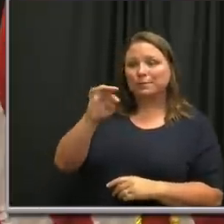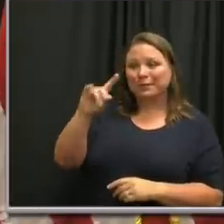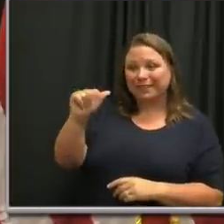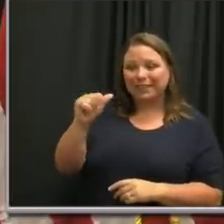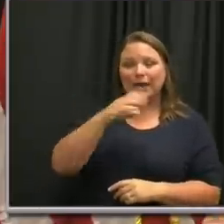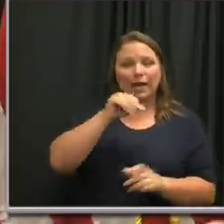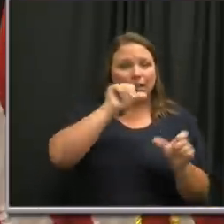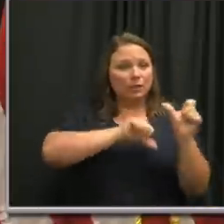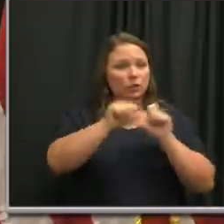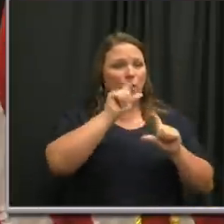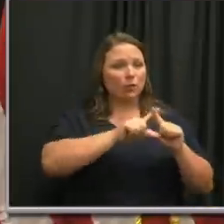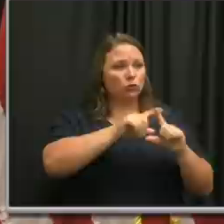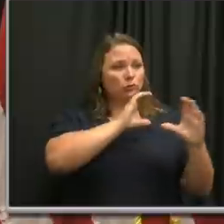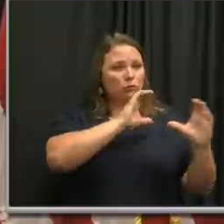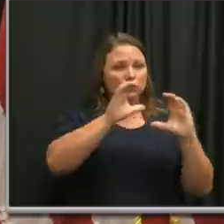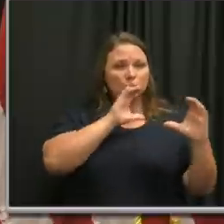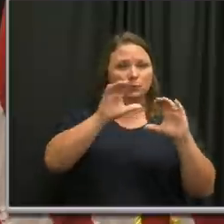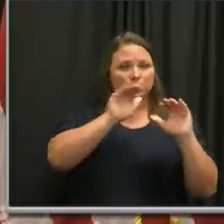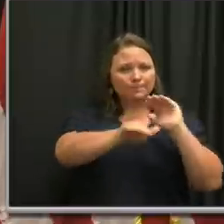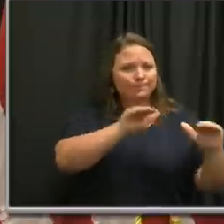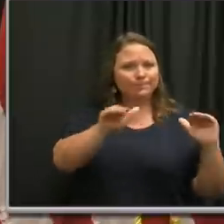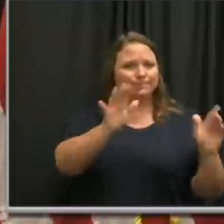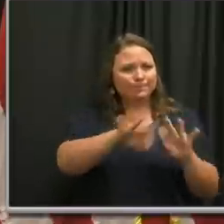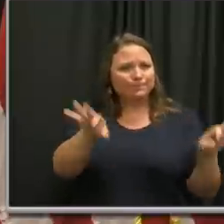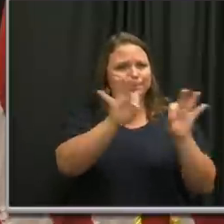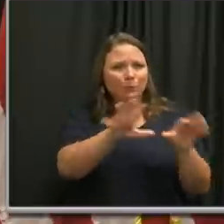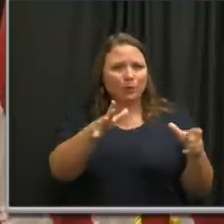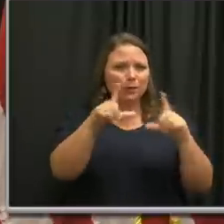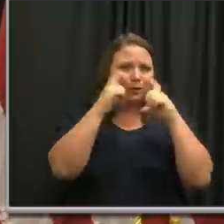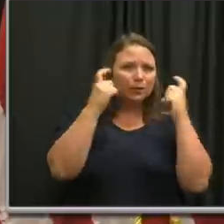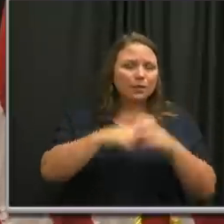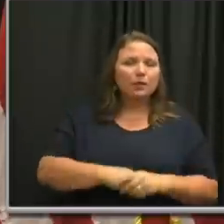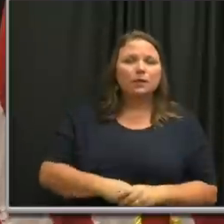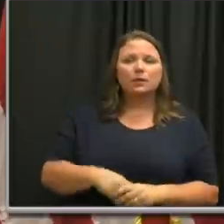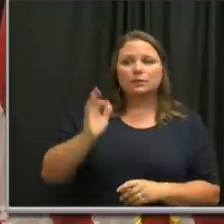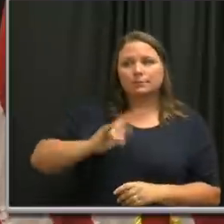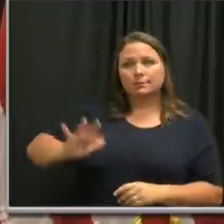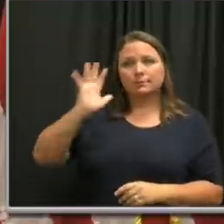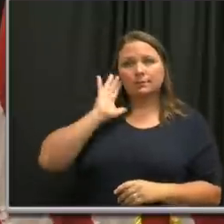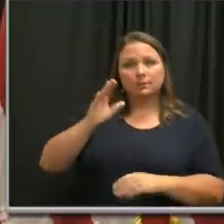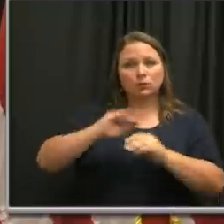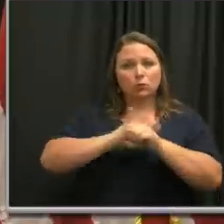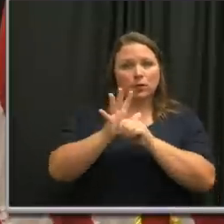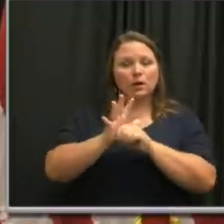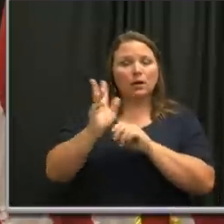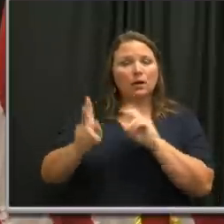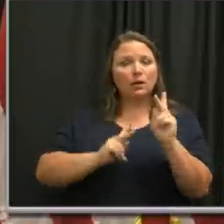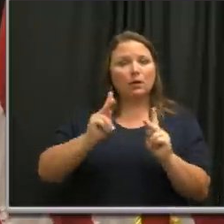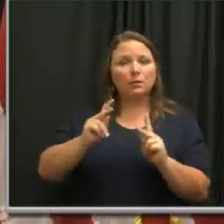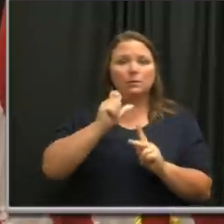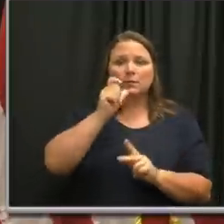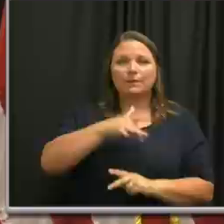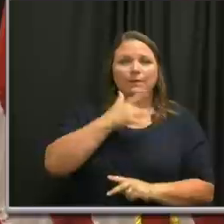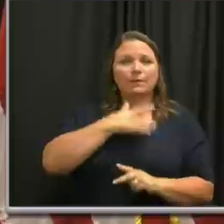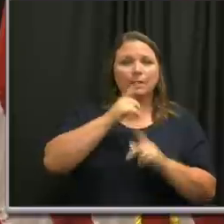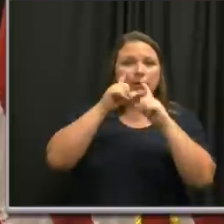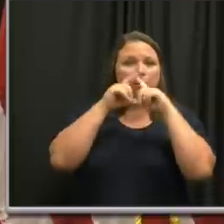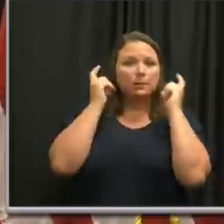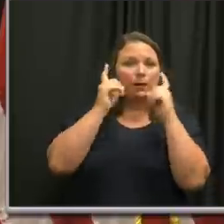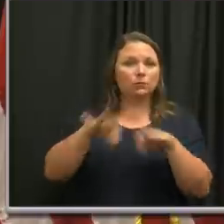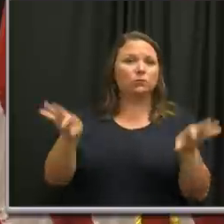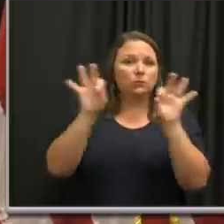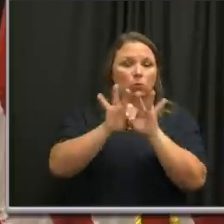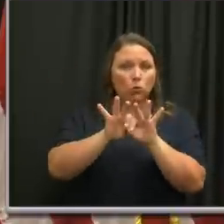other to communicate how important that is. There was a time in the coronavirus where I don't think people felt that masks were